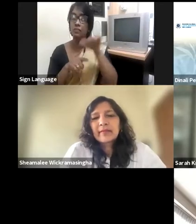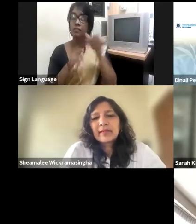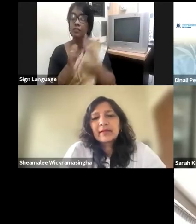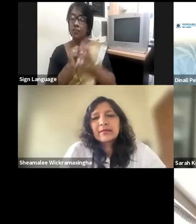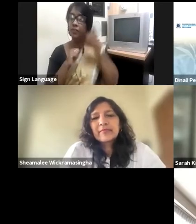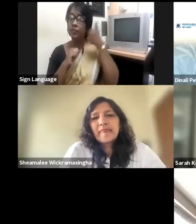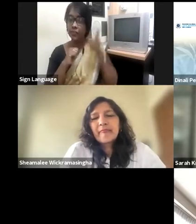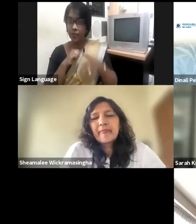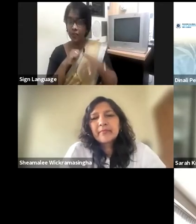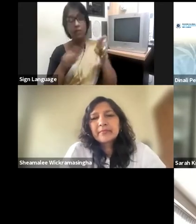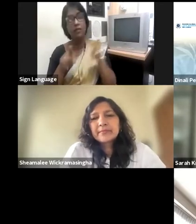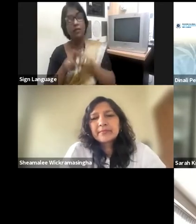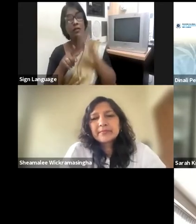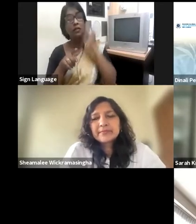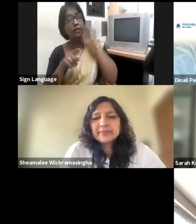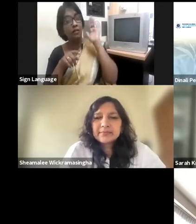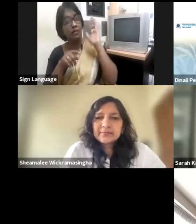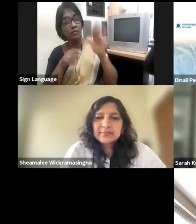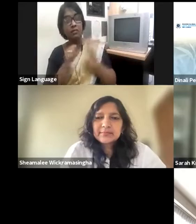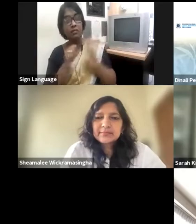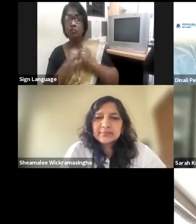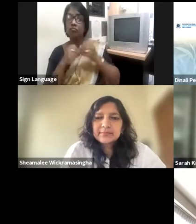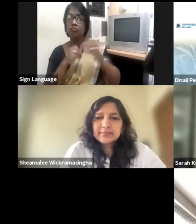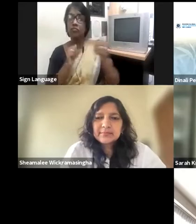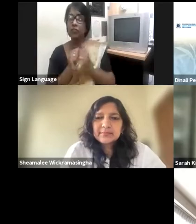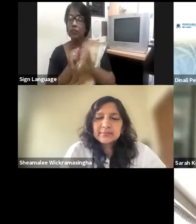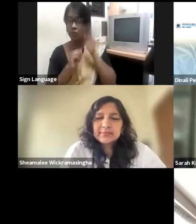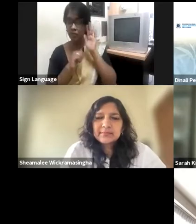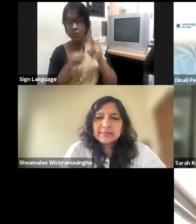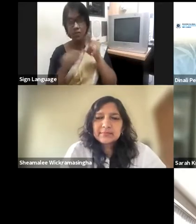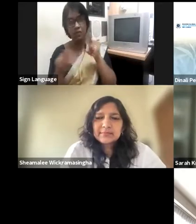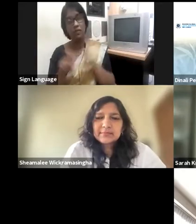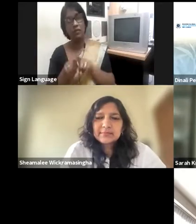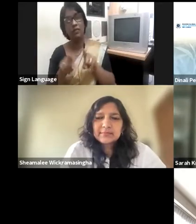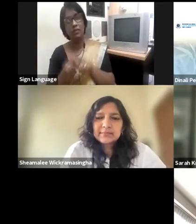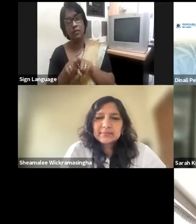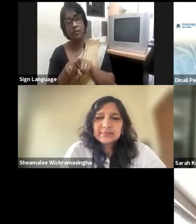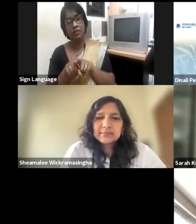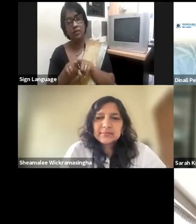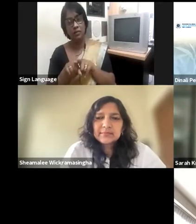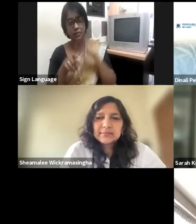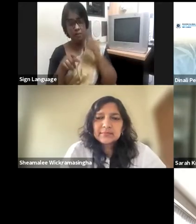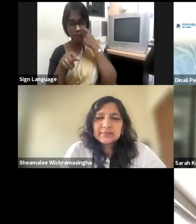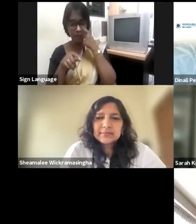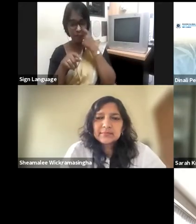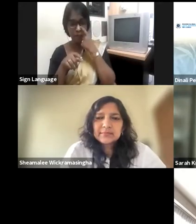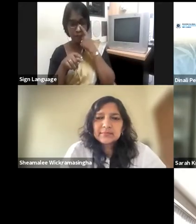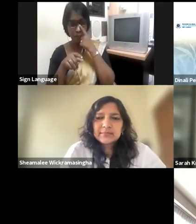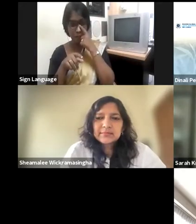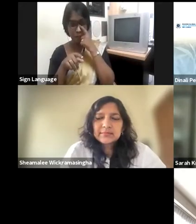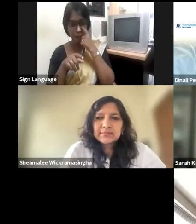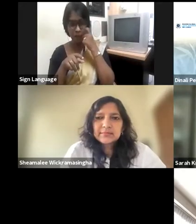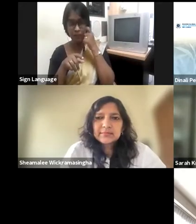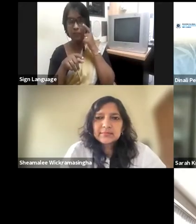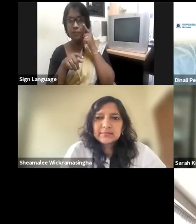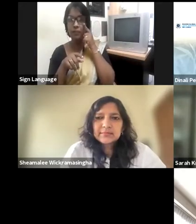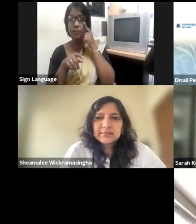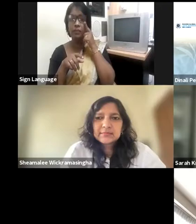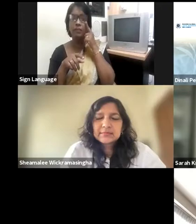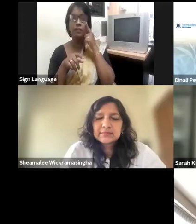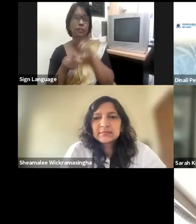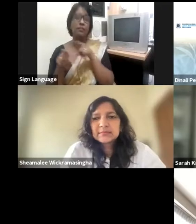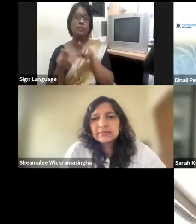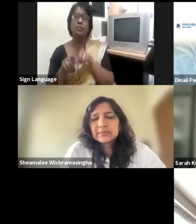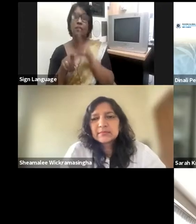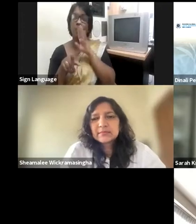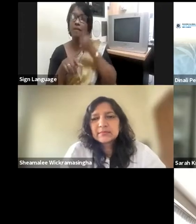ways of breaking that down into practical actions as everyone's been highlighting, and metrics are a very important way, as you said, for us to know that we